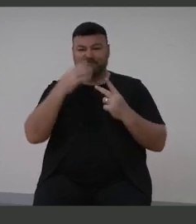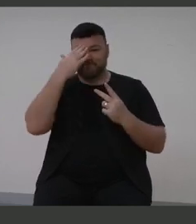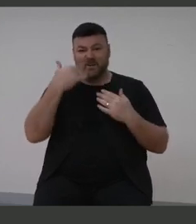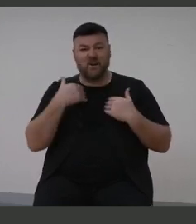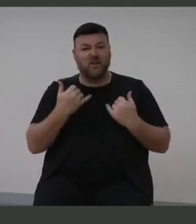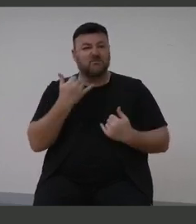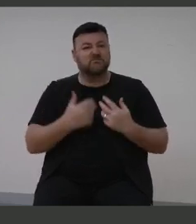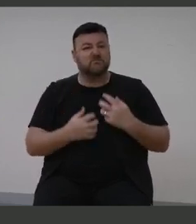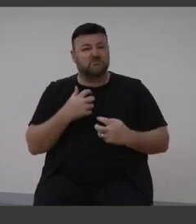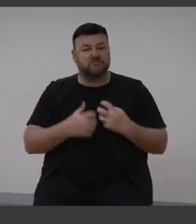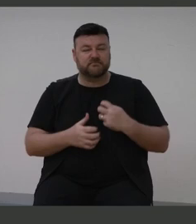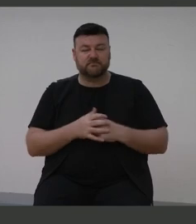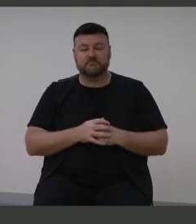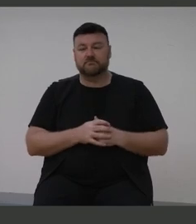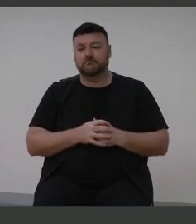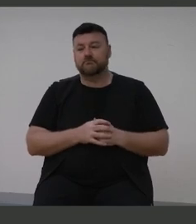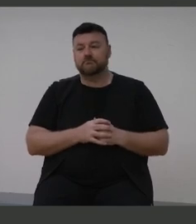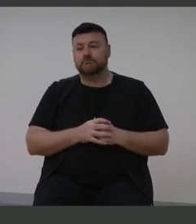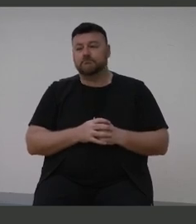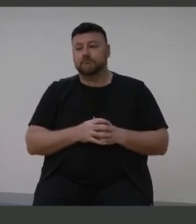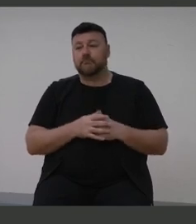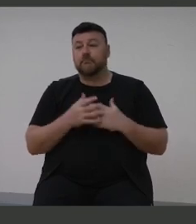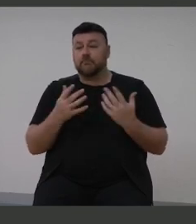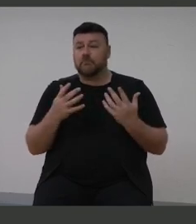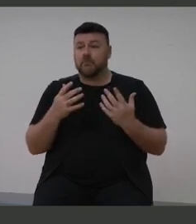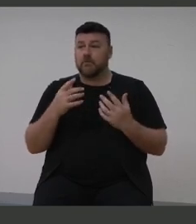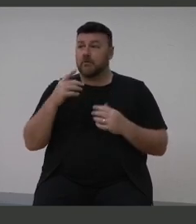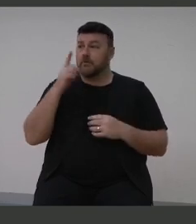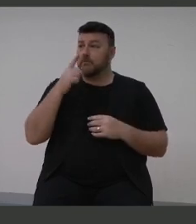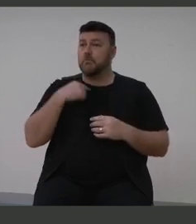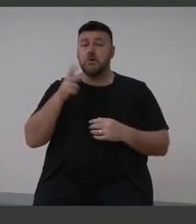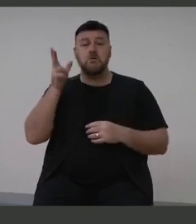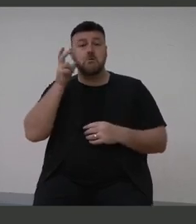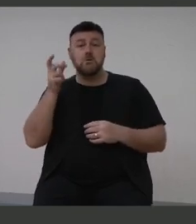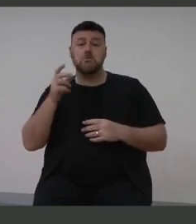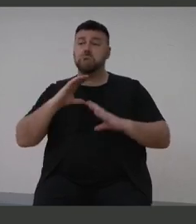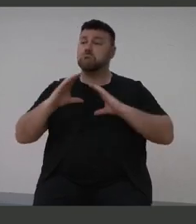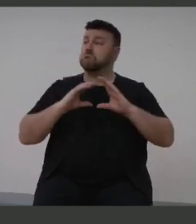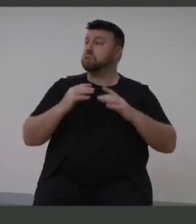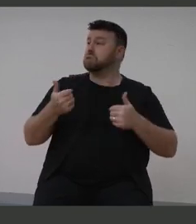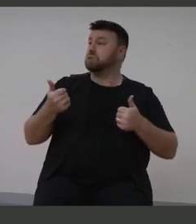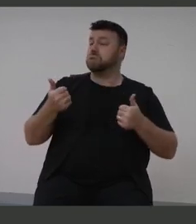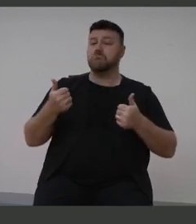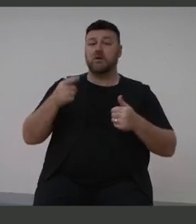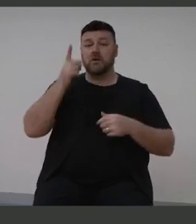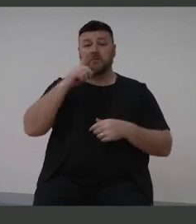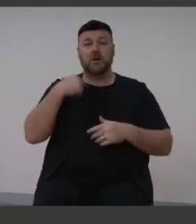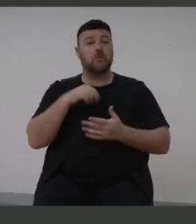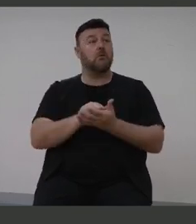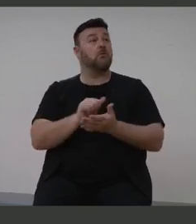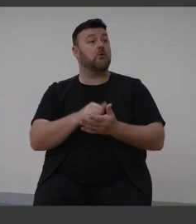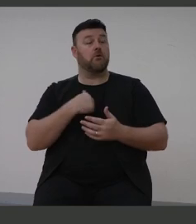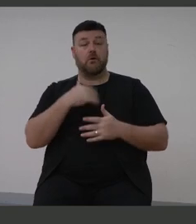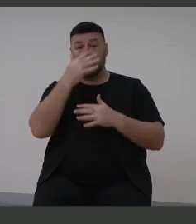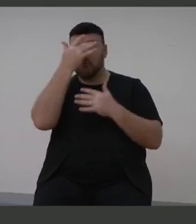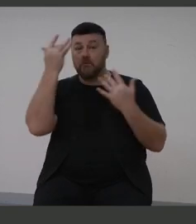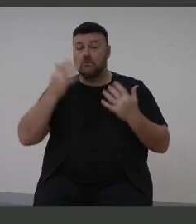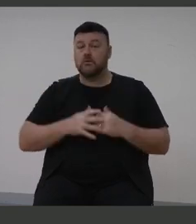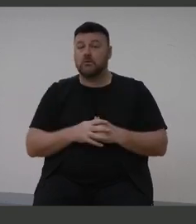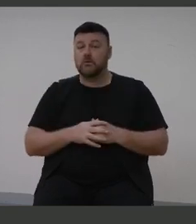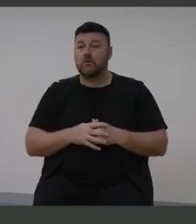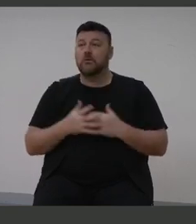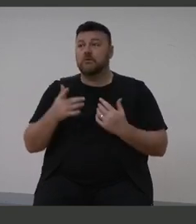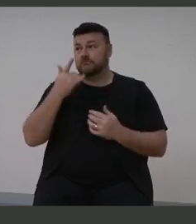The ability to hear and communicate easily is something many of us take for granted. And sadly, as Matt had